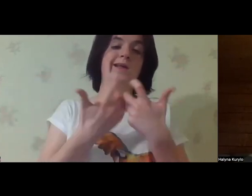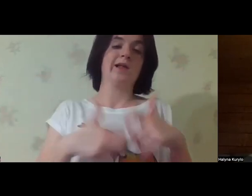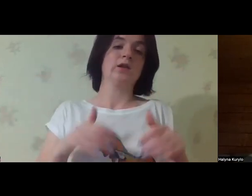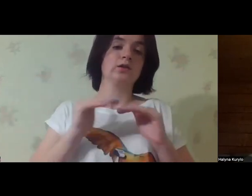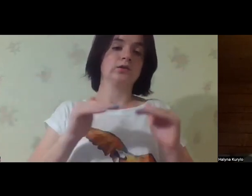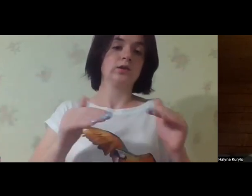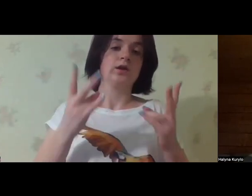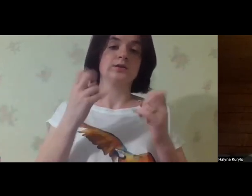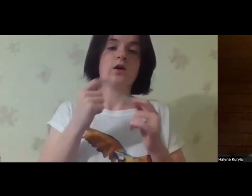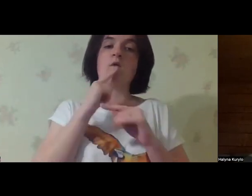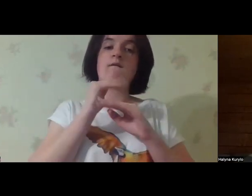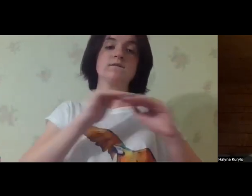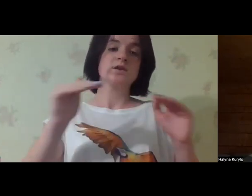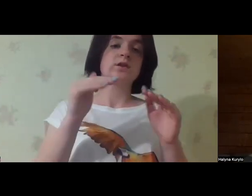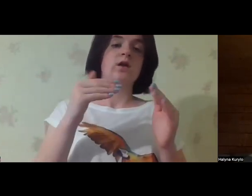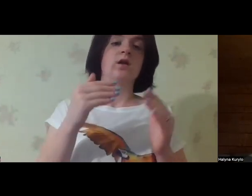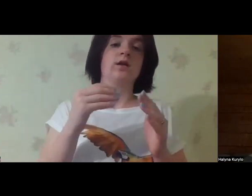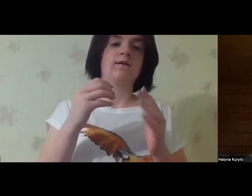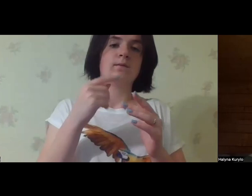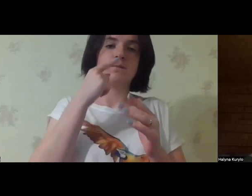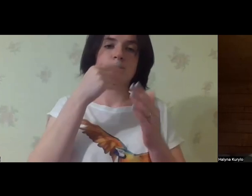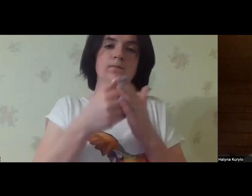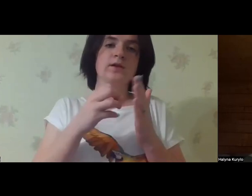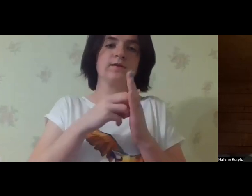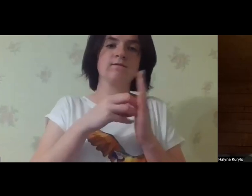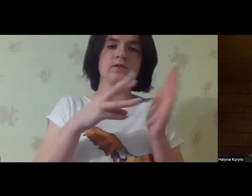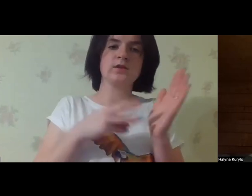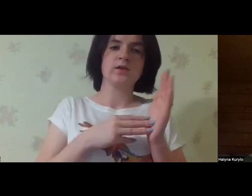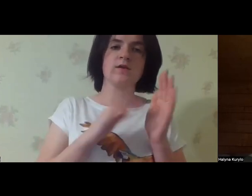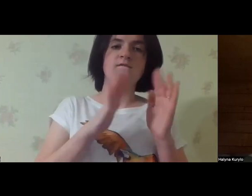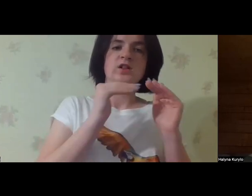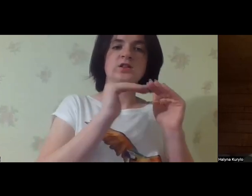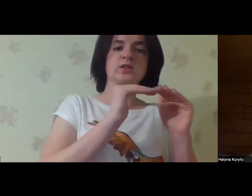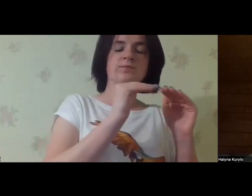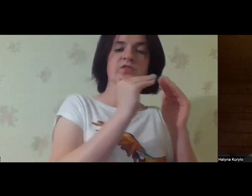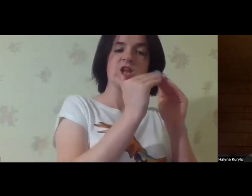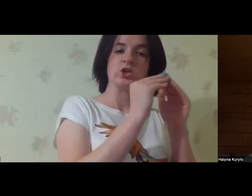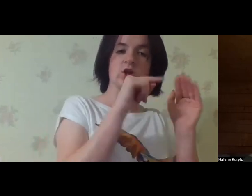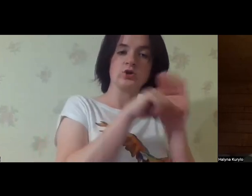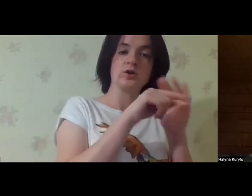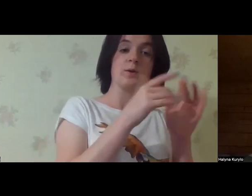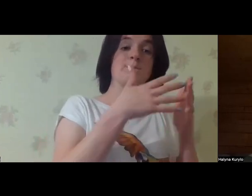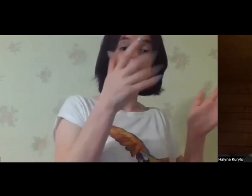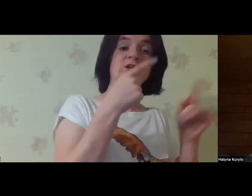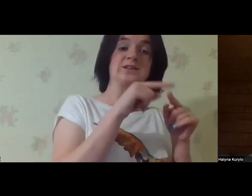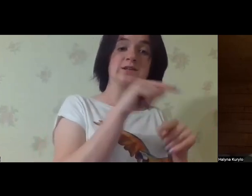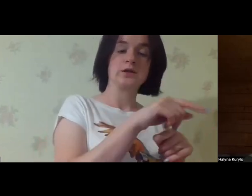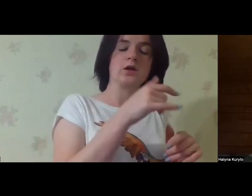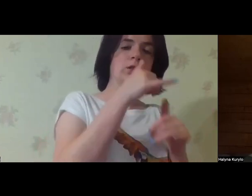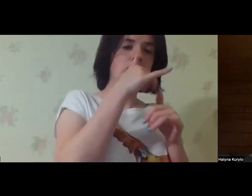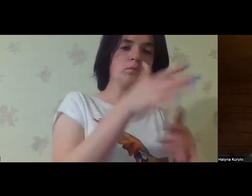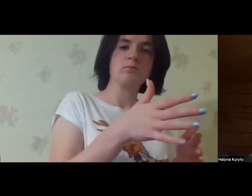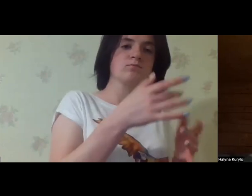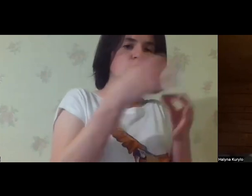So, we know about the huge number of children, official data is about 17,000 of children staying in the orphanages, and